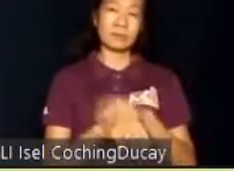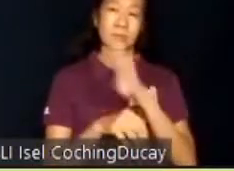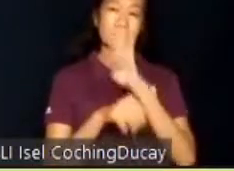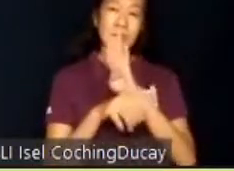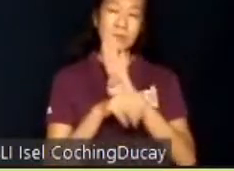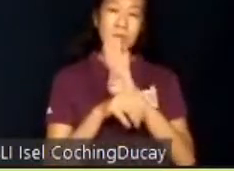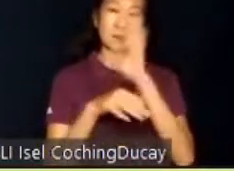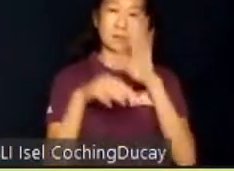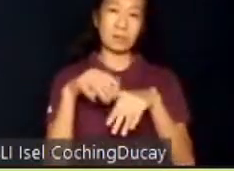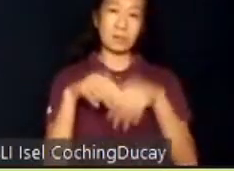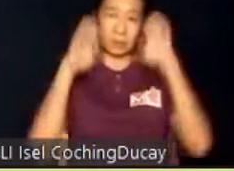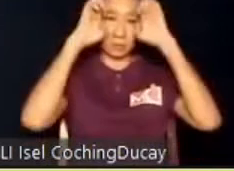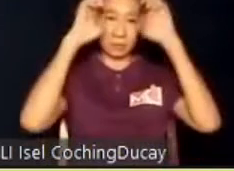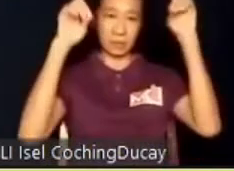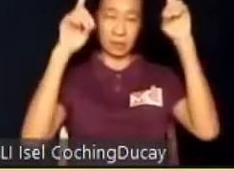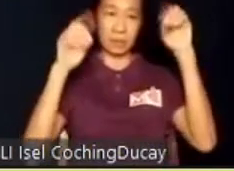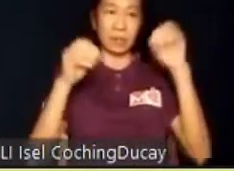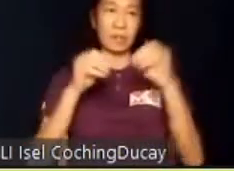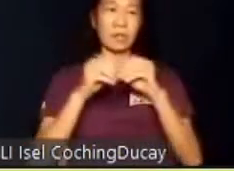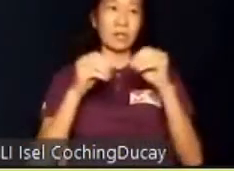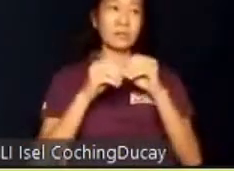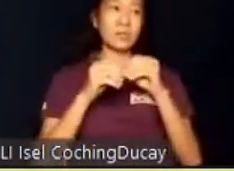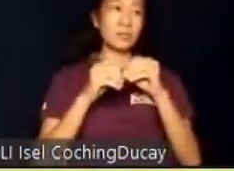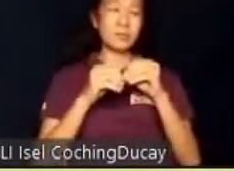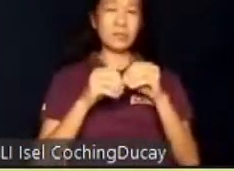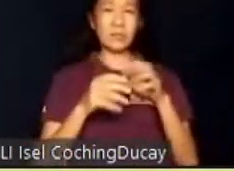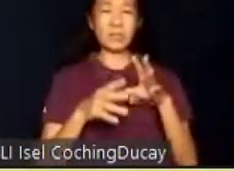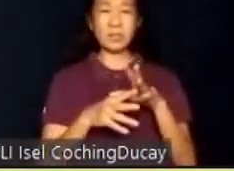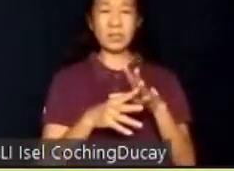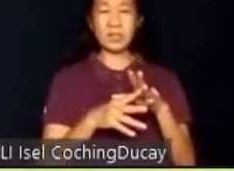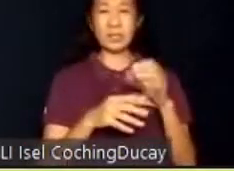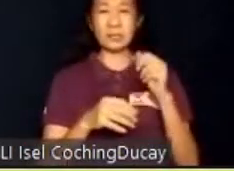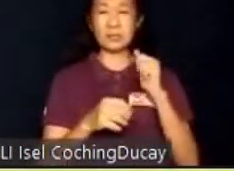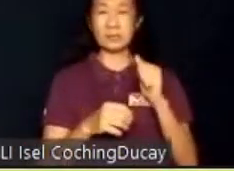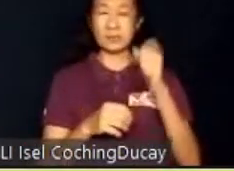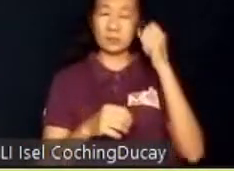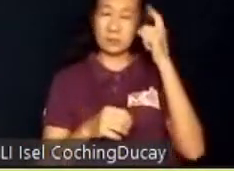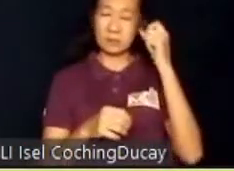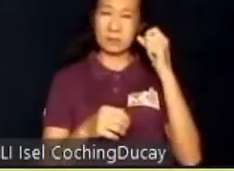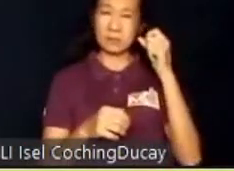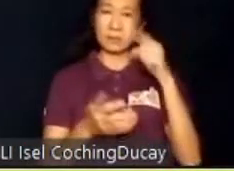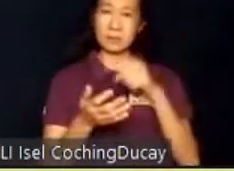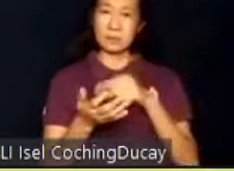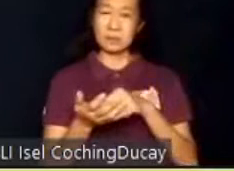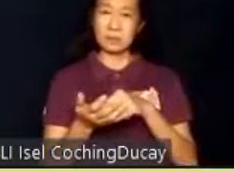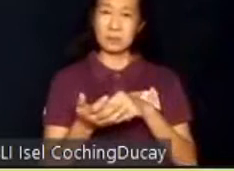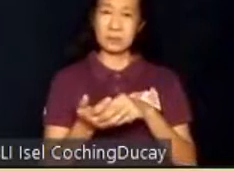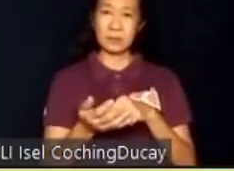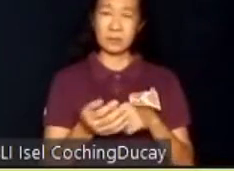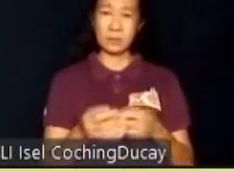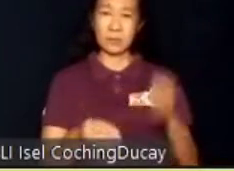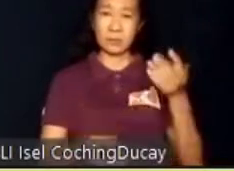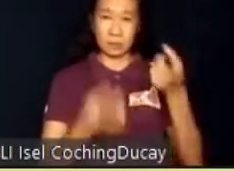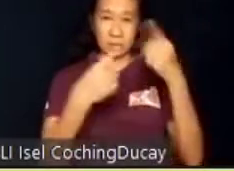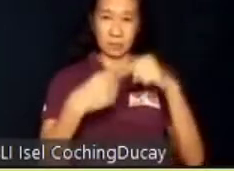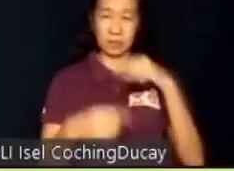educators or more than I do government. I understand what drives business. And when I came in, I felt that we